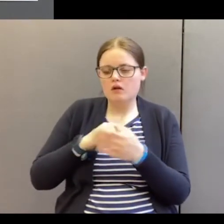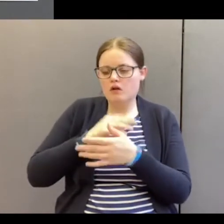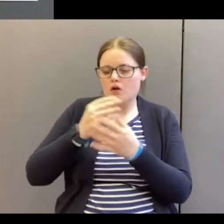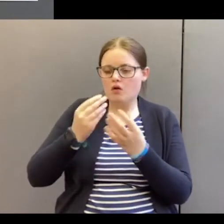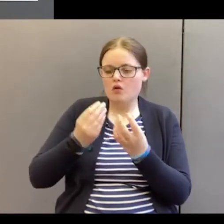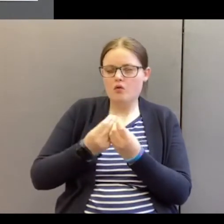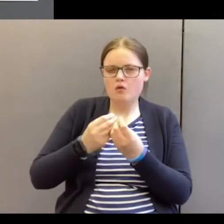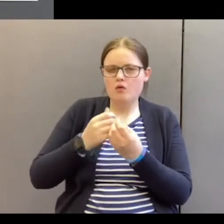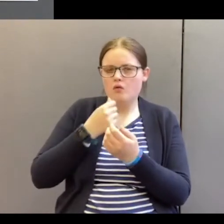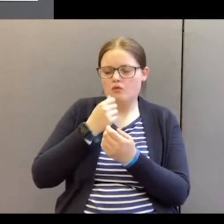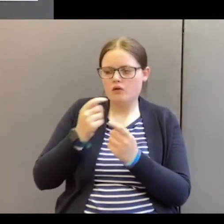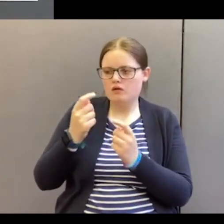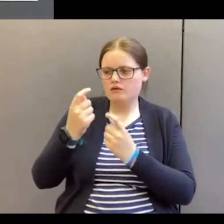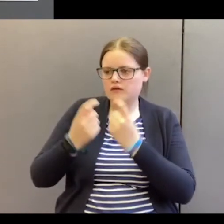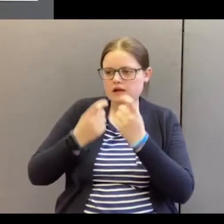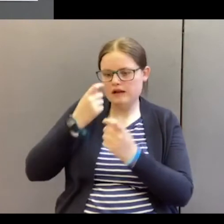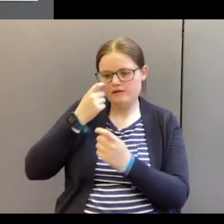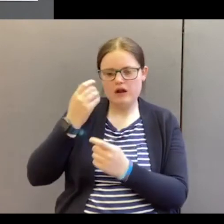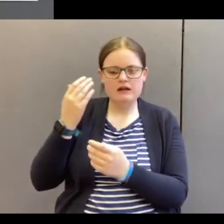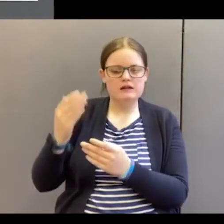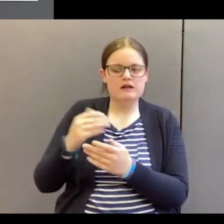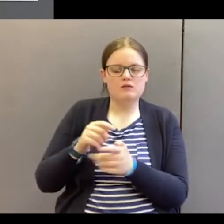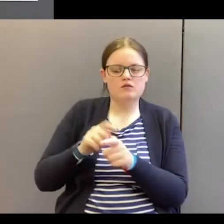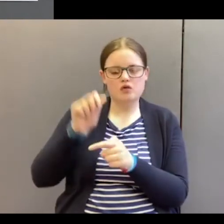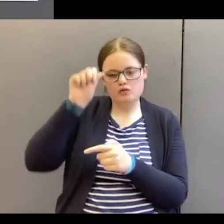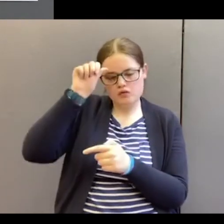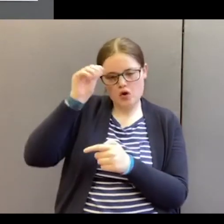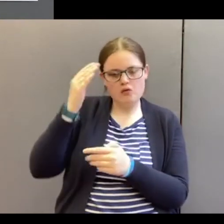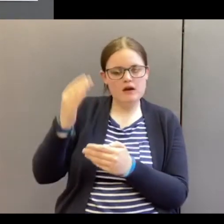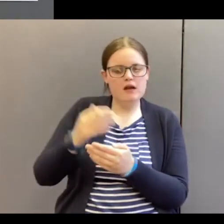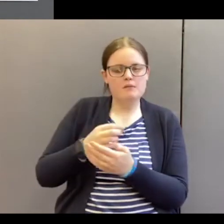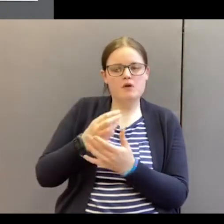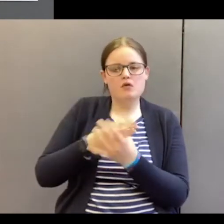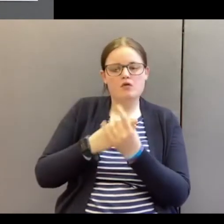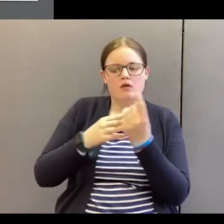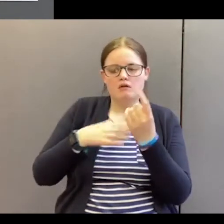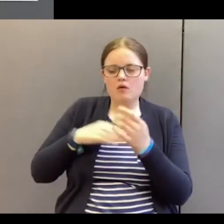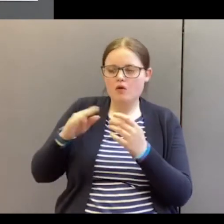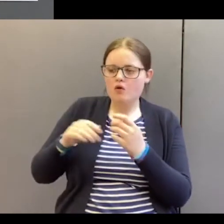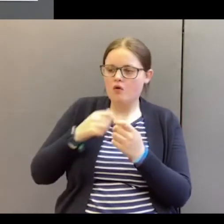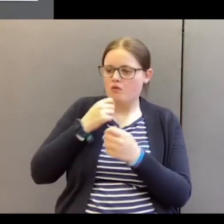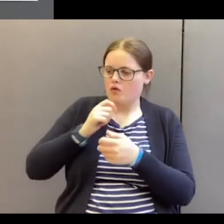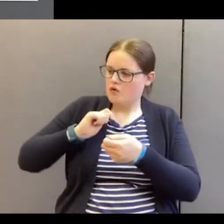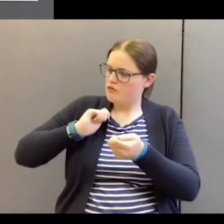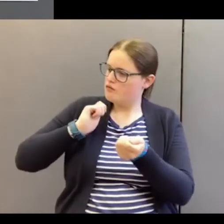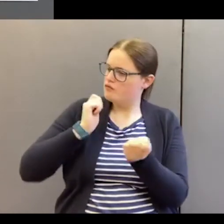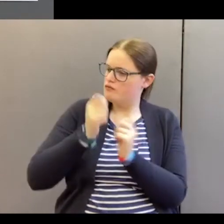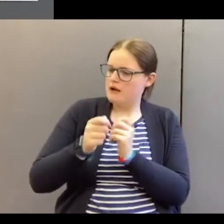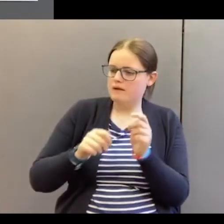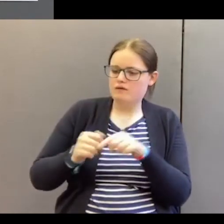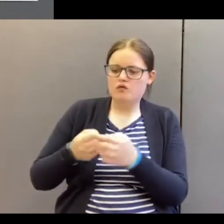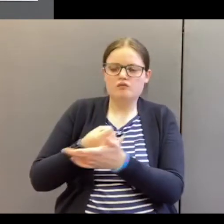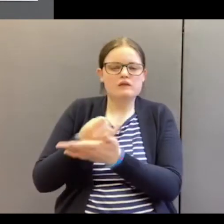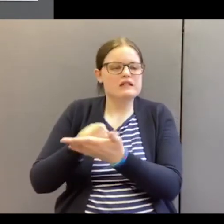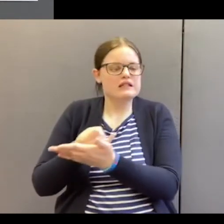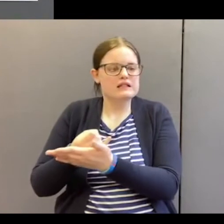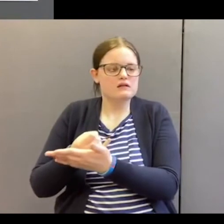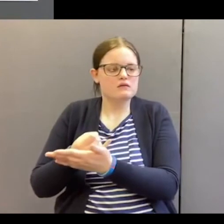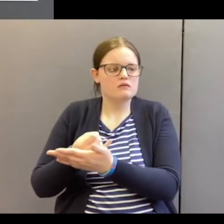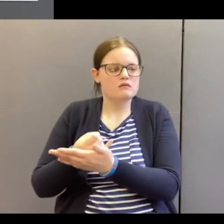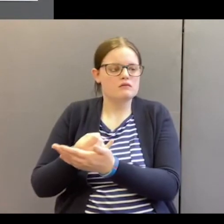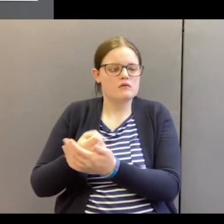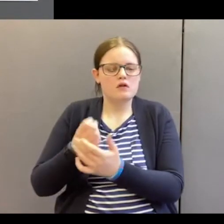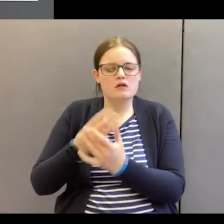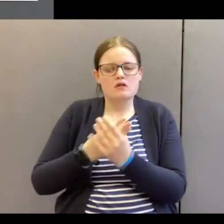come to know him. God's will is that all might repent of sin. God's